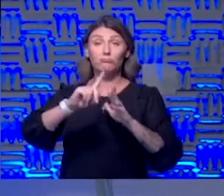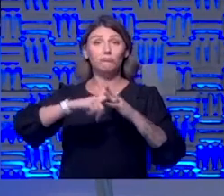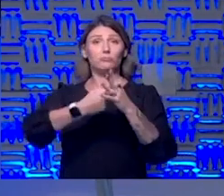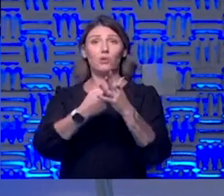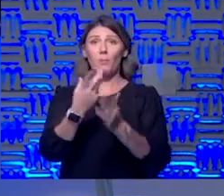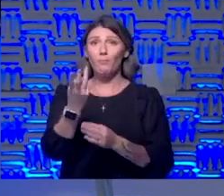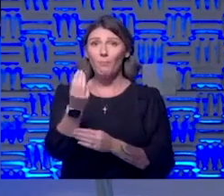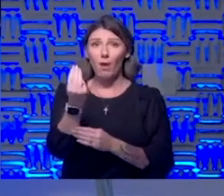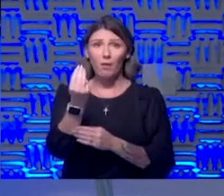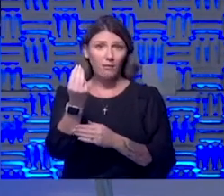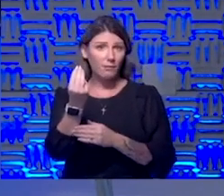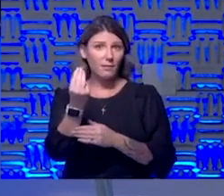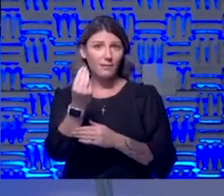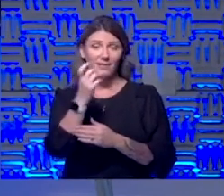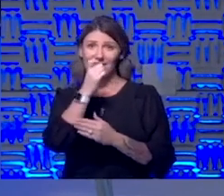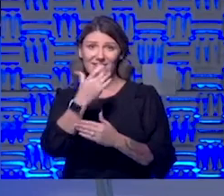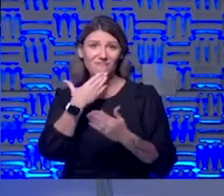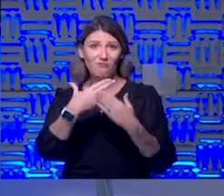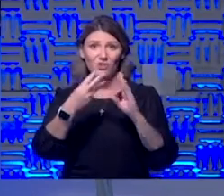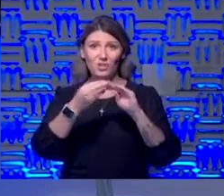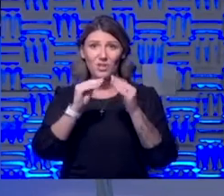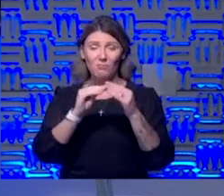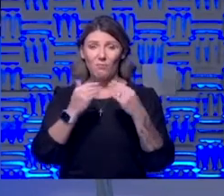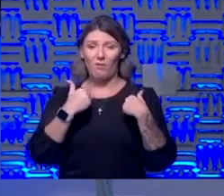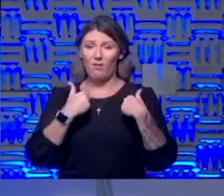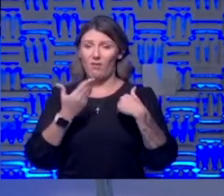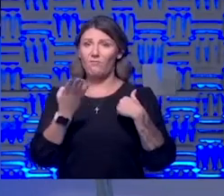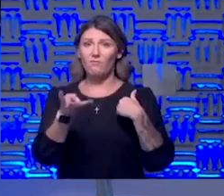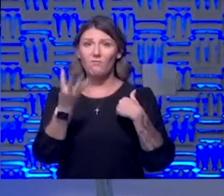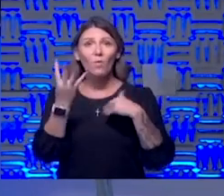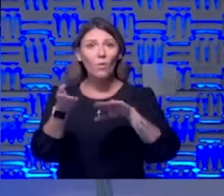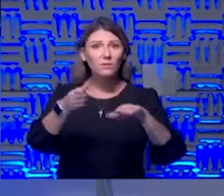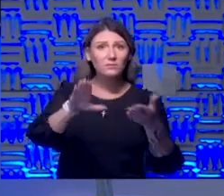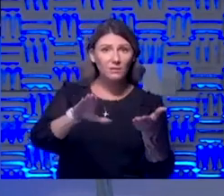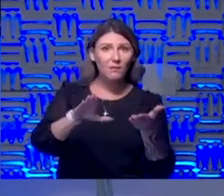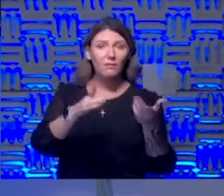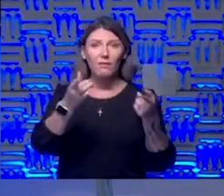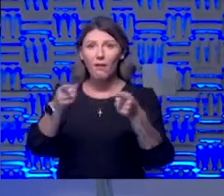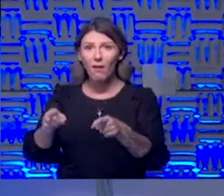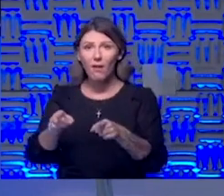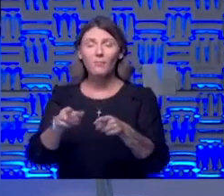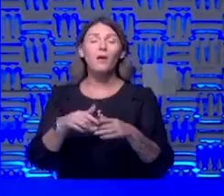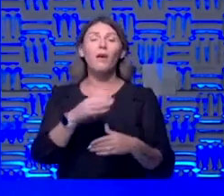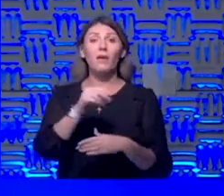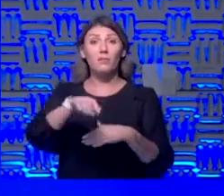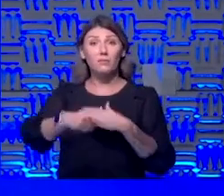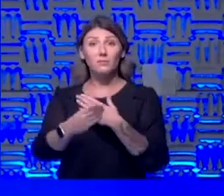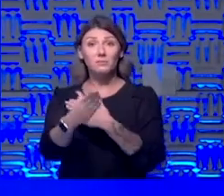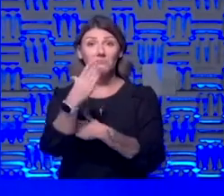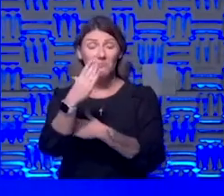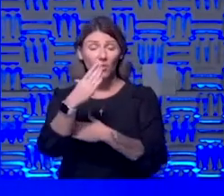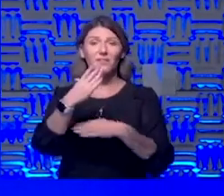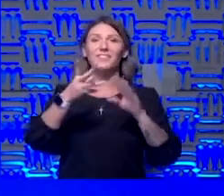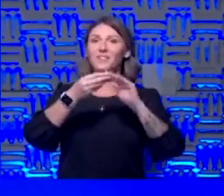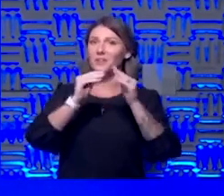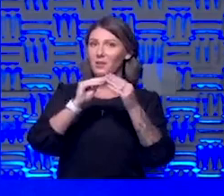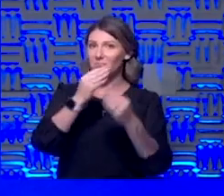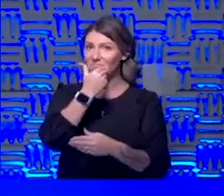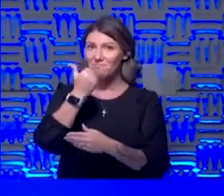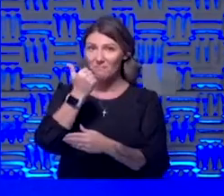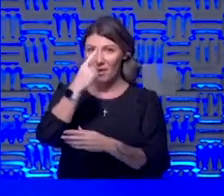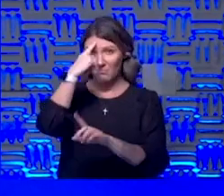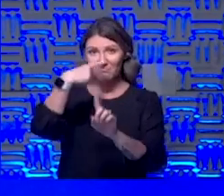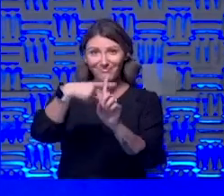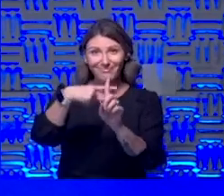with not very good numbers. had four deaths here. How are we doing as of this morning? Yeah they continue to look better. We're optimistic